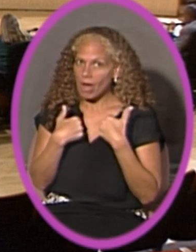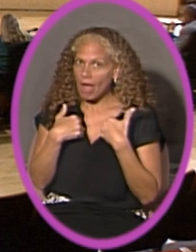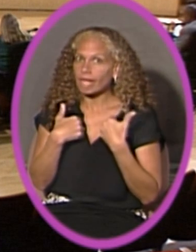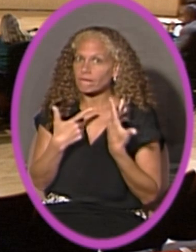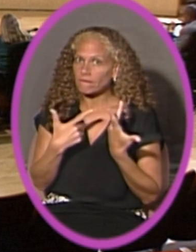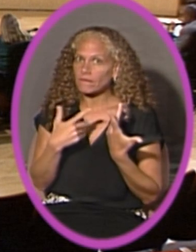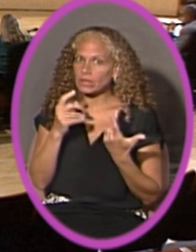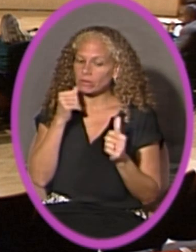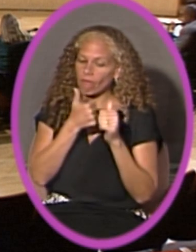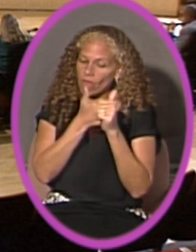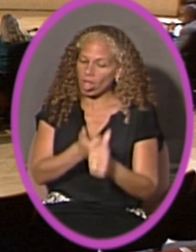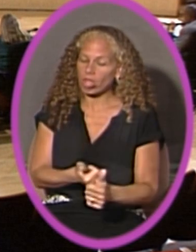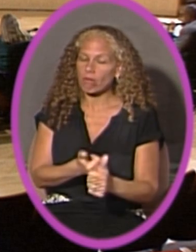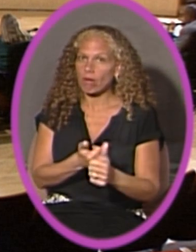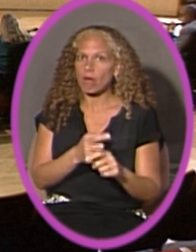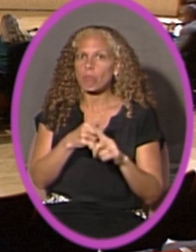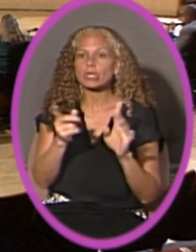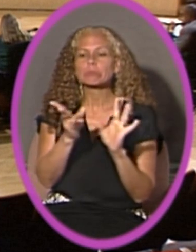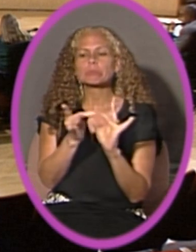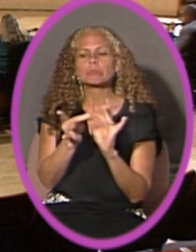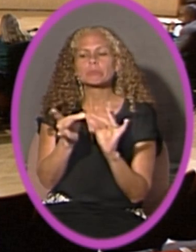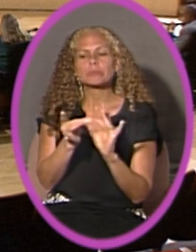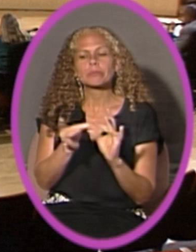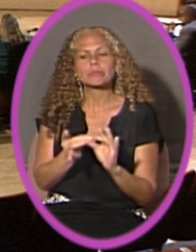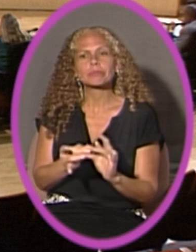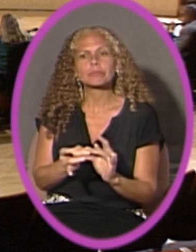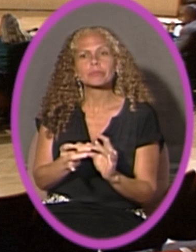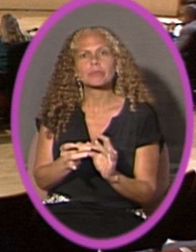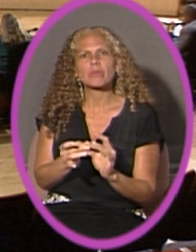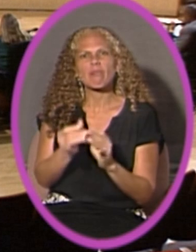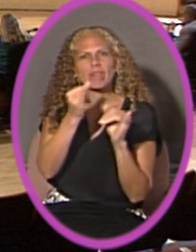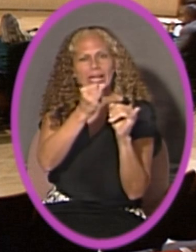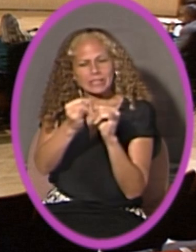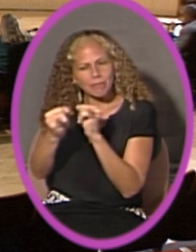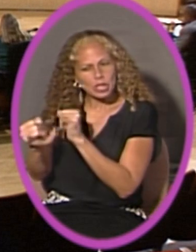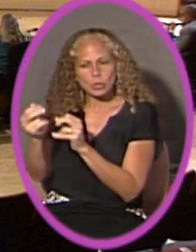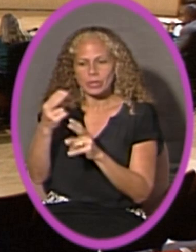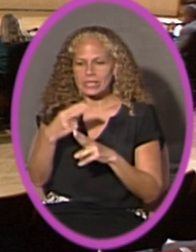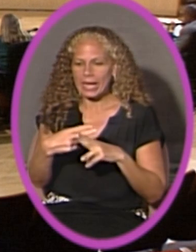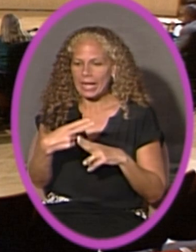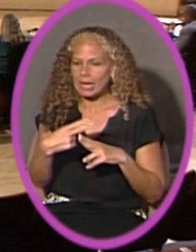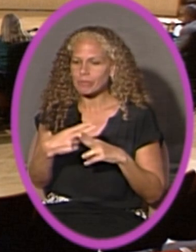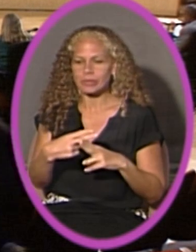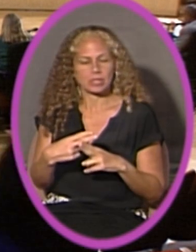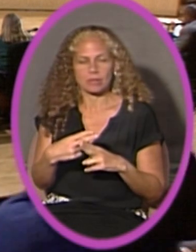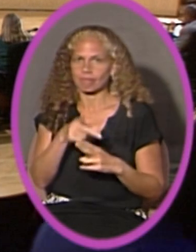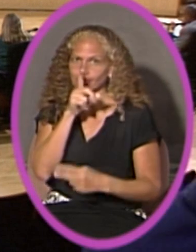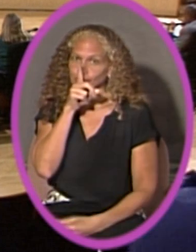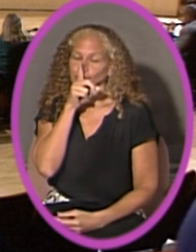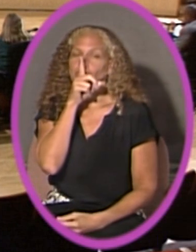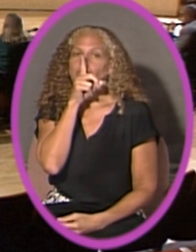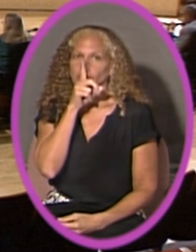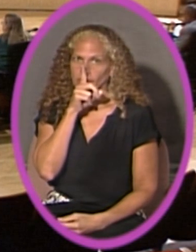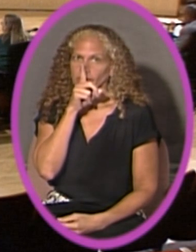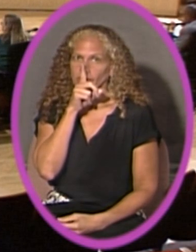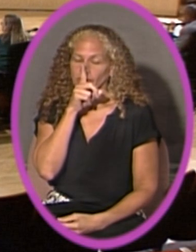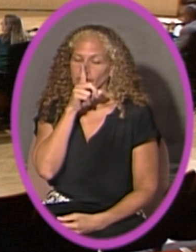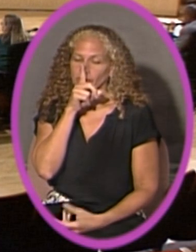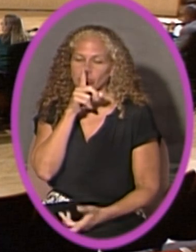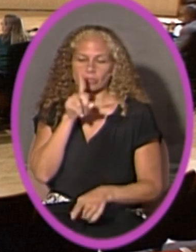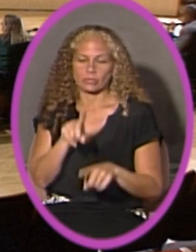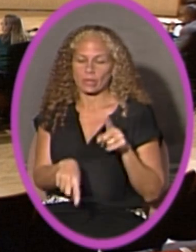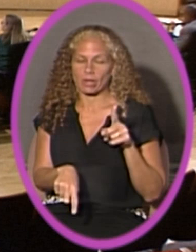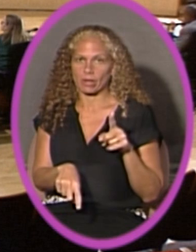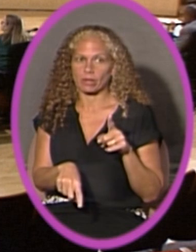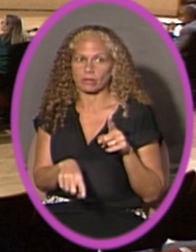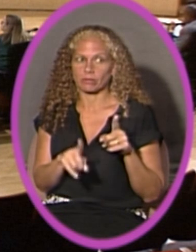consideration, but there is mention of individuals' names, and that should be at least regulated for the time